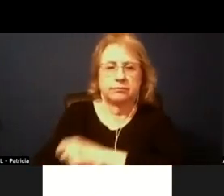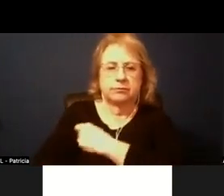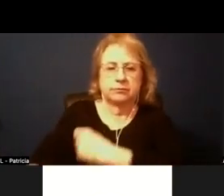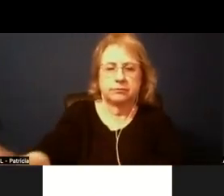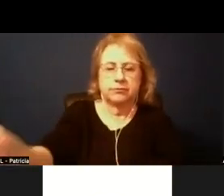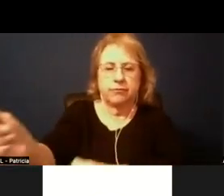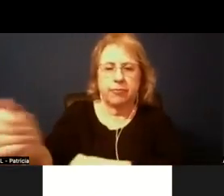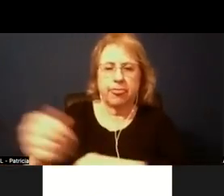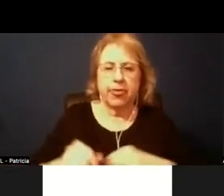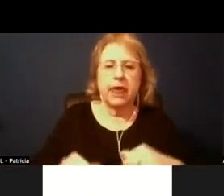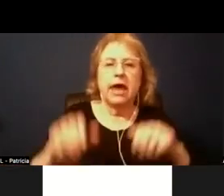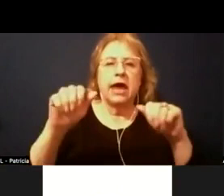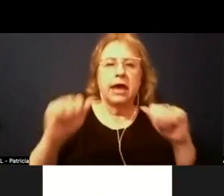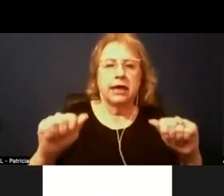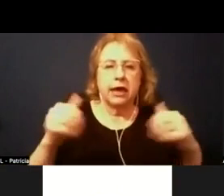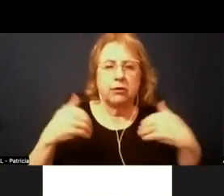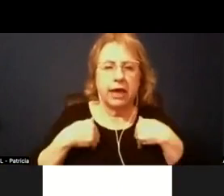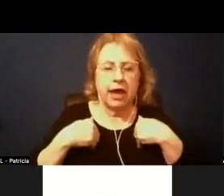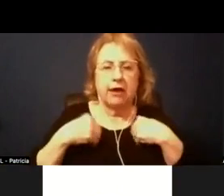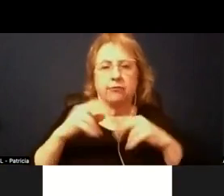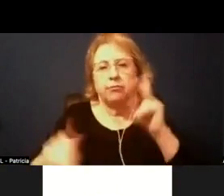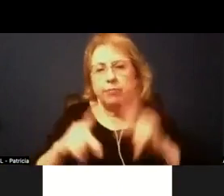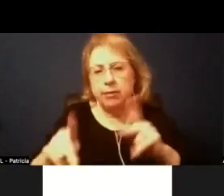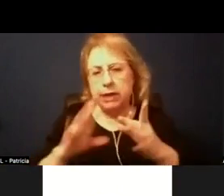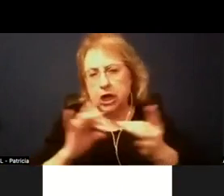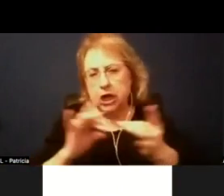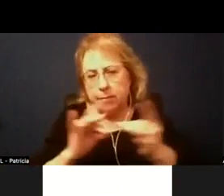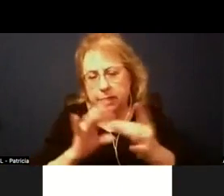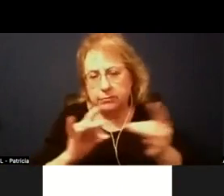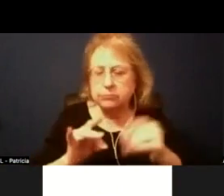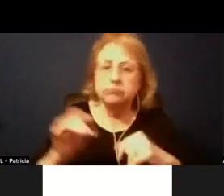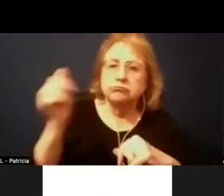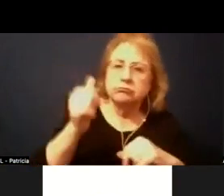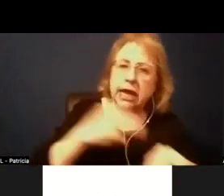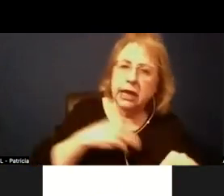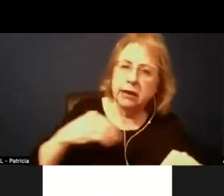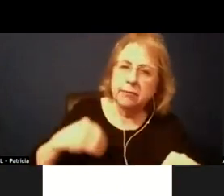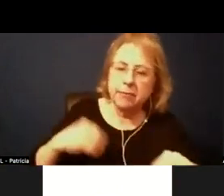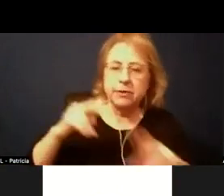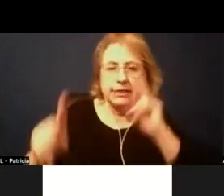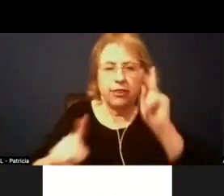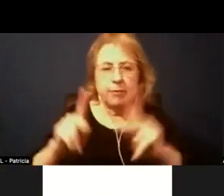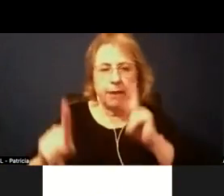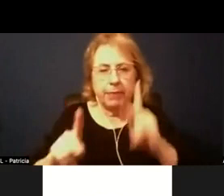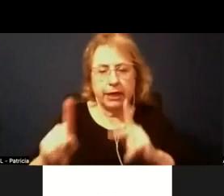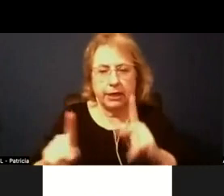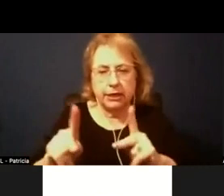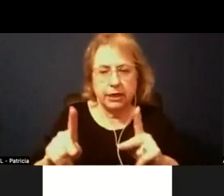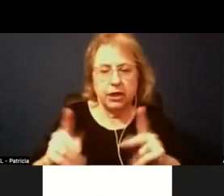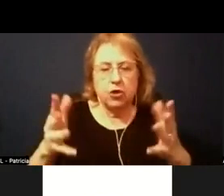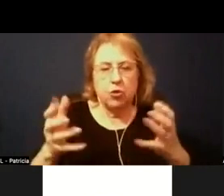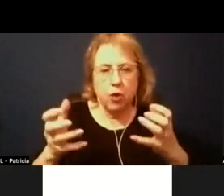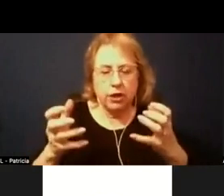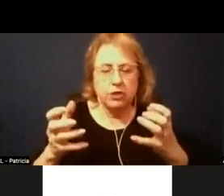okay peter can we go to public comment on this item absolutely if there are any members of the public that would like to make comment on item 7-2 the